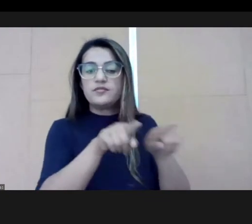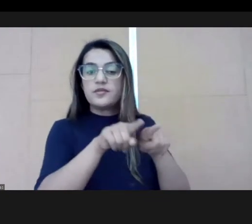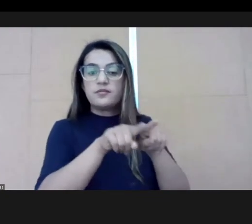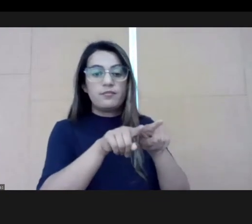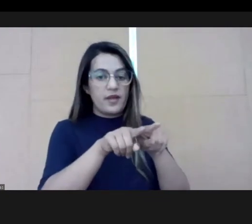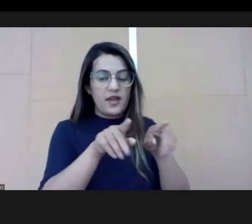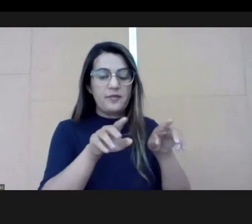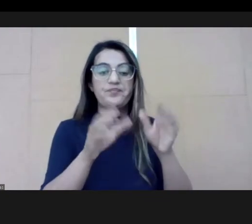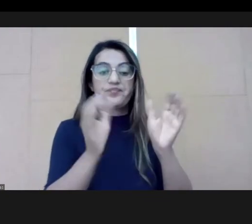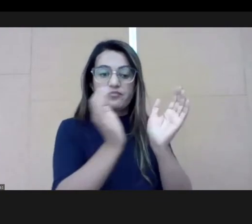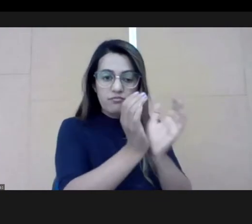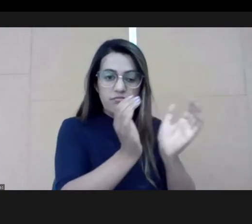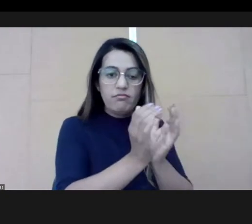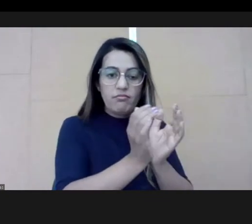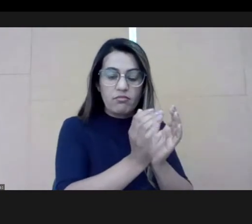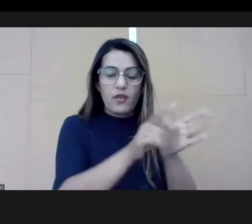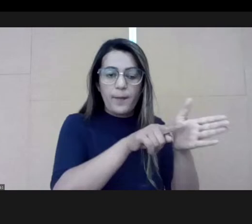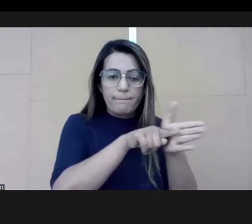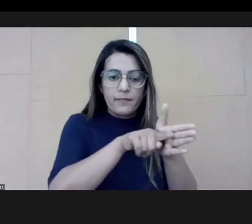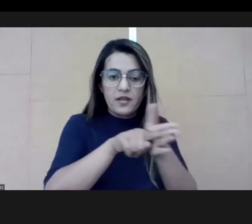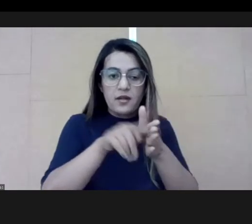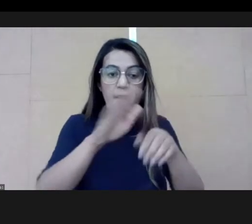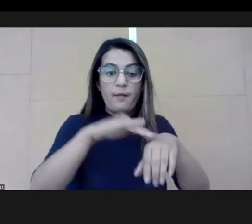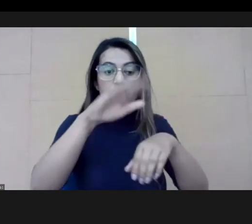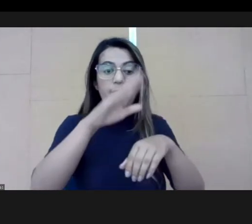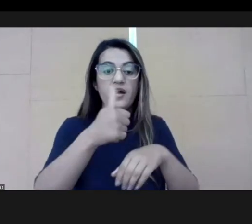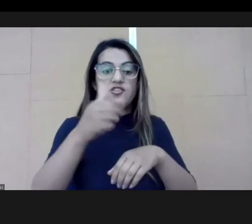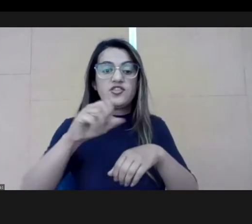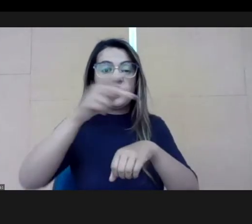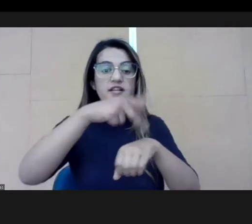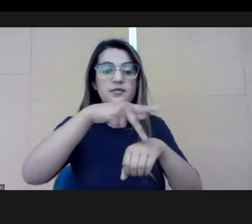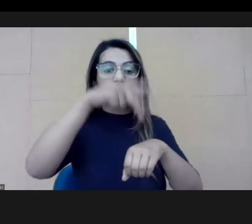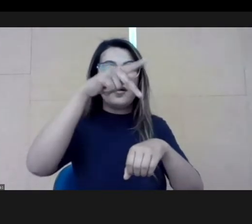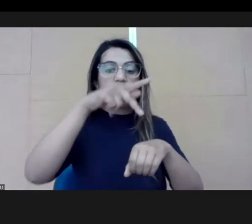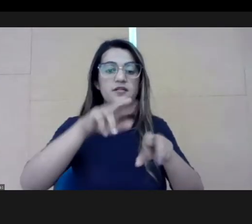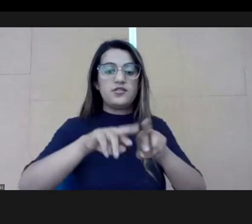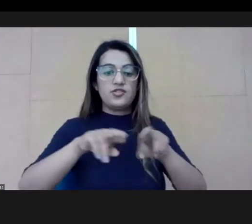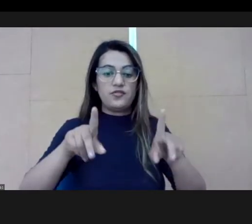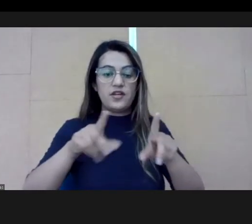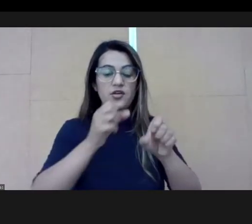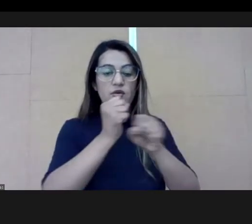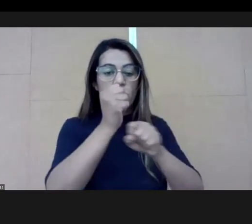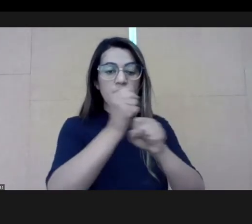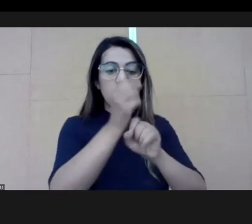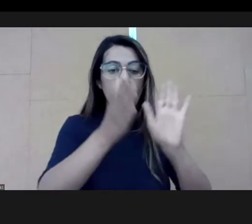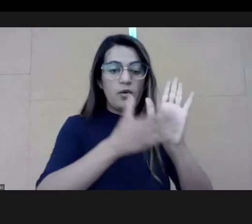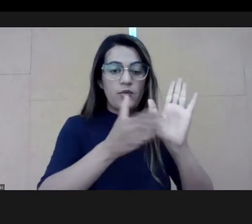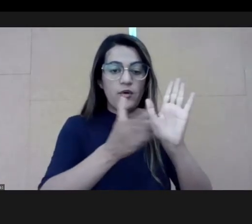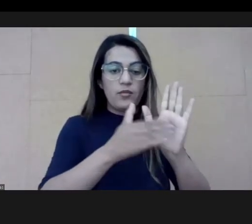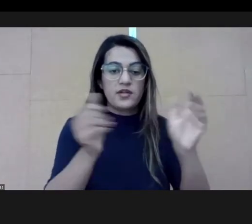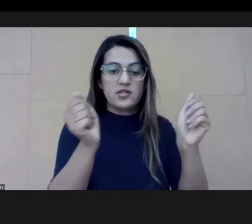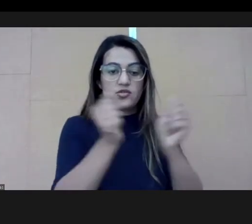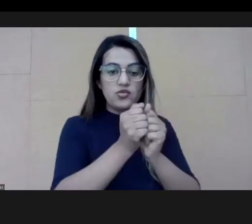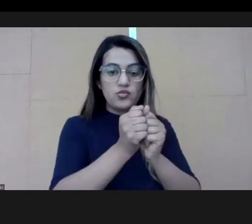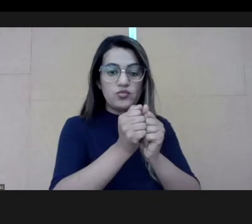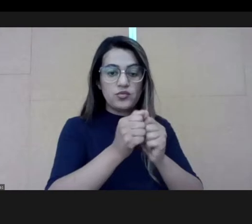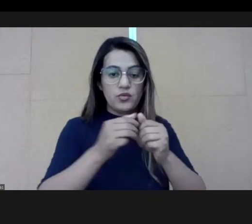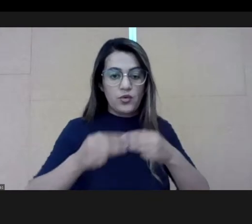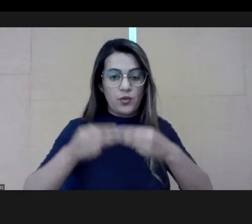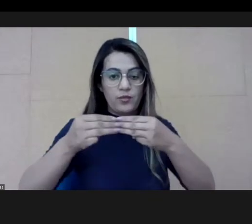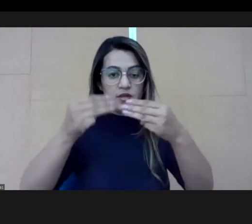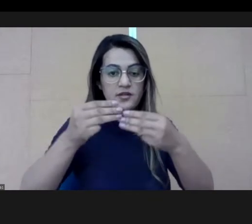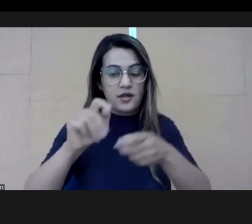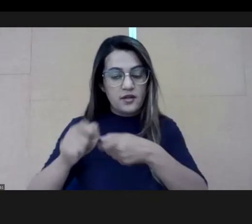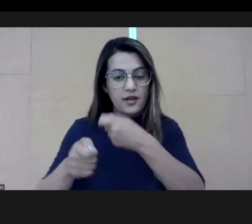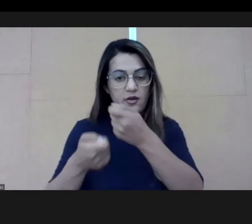didn't hire anybody. All was done here in our team. We had people from 10 different countries.